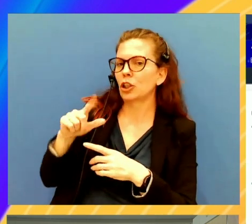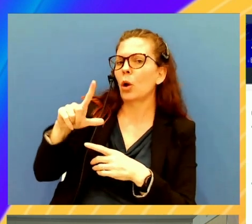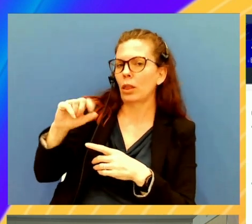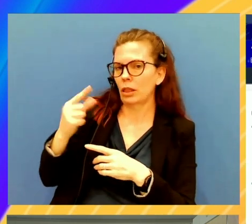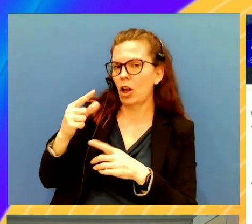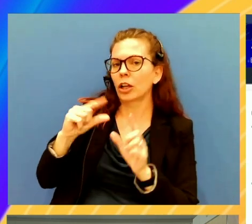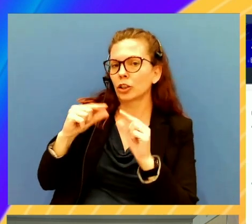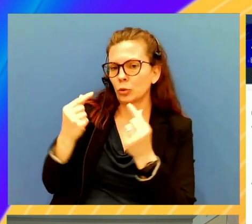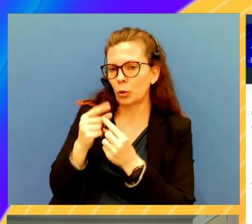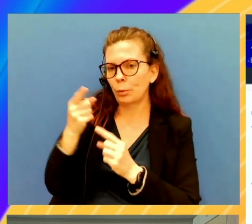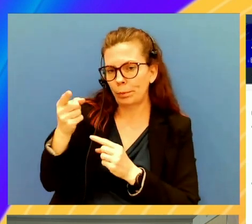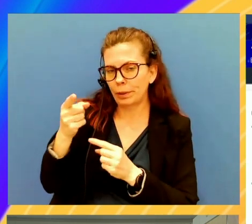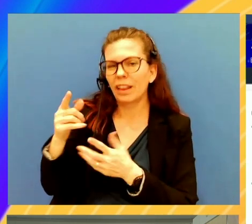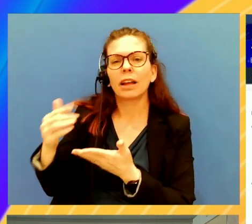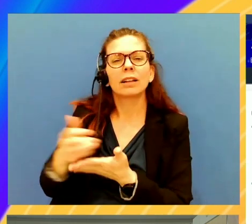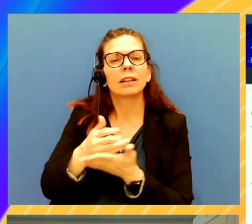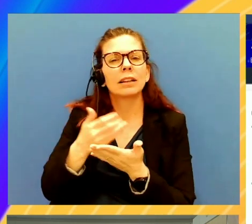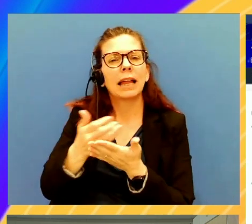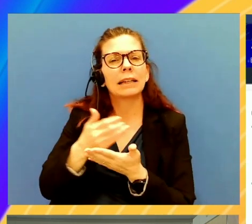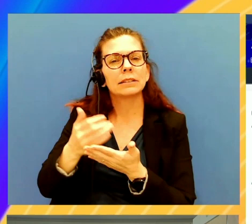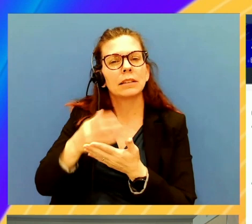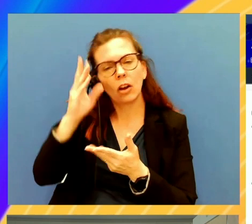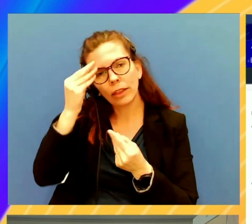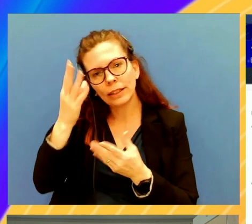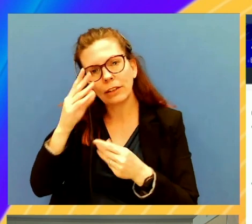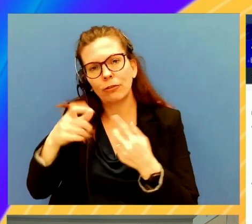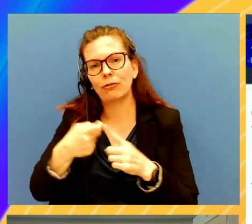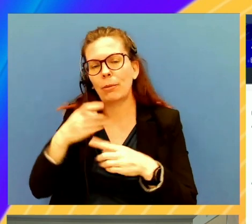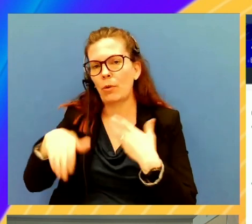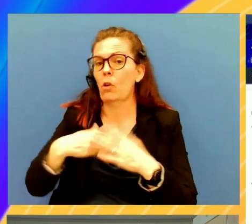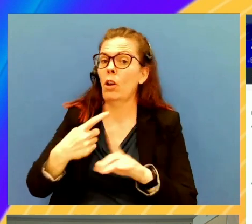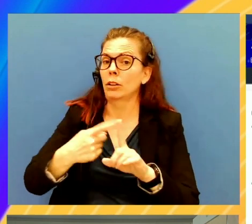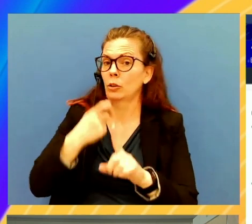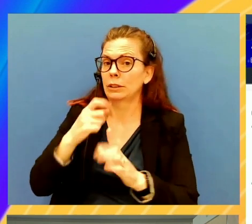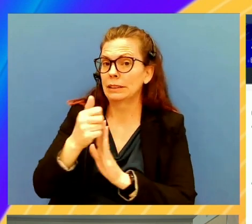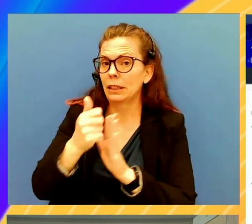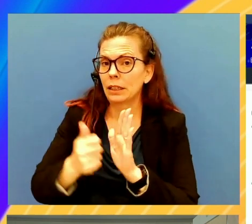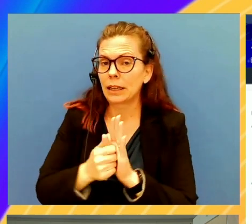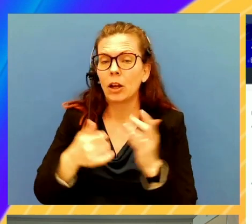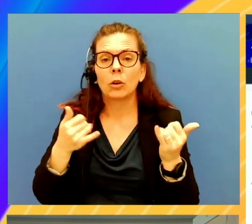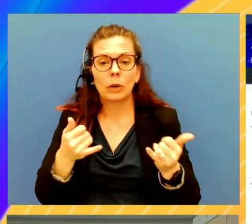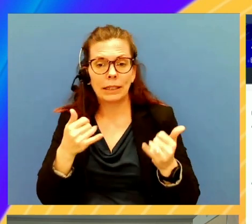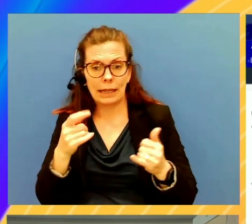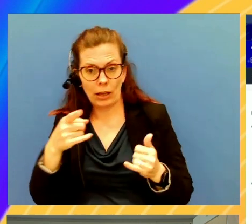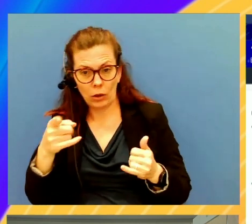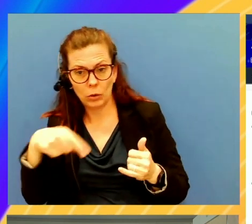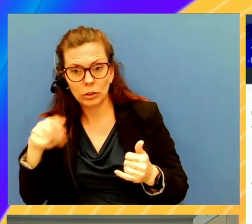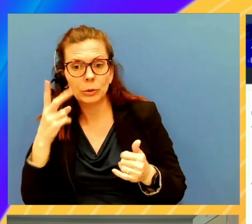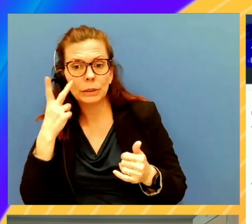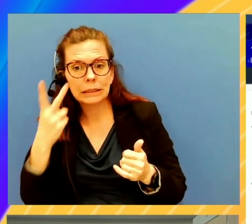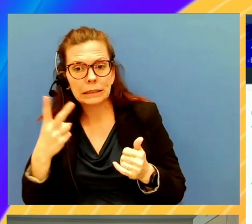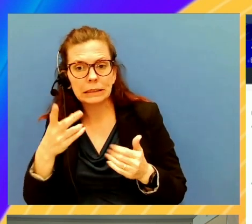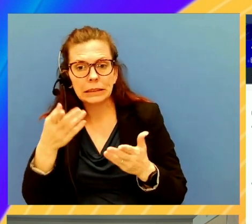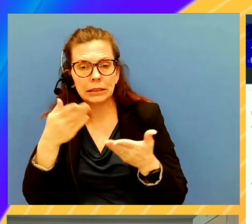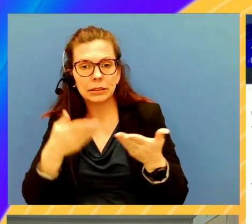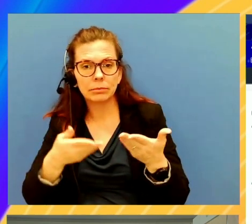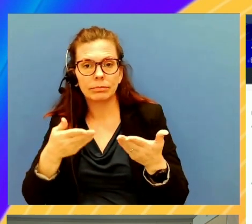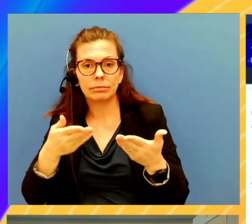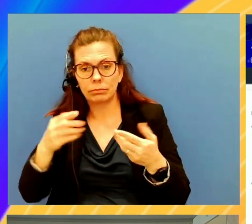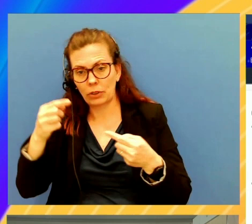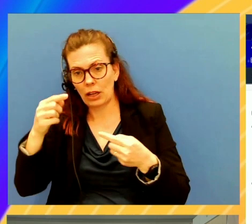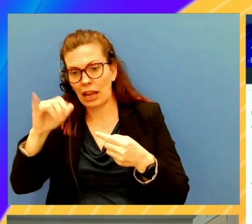log groups is collecting your data from all the source accounts. So right now, like, you I have only one source account. You're able to see the account ID out here.